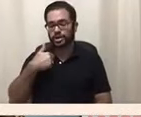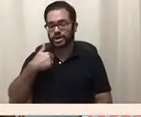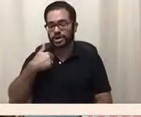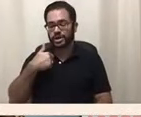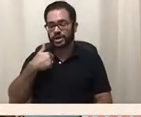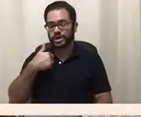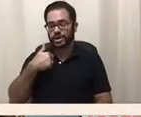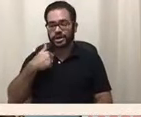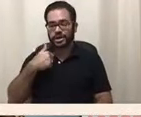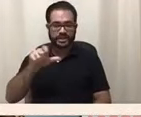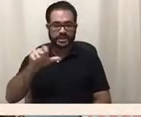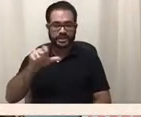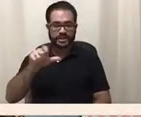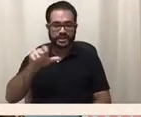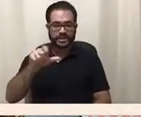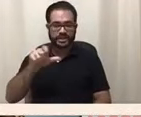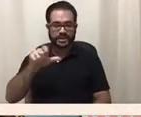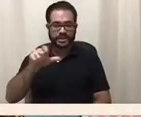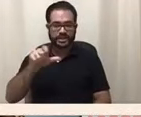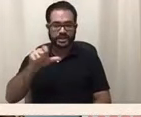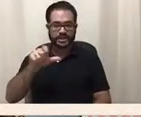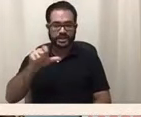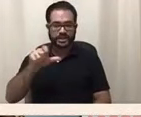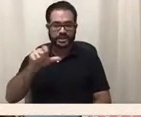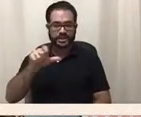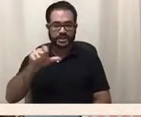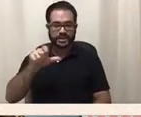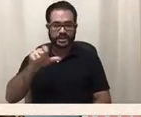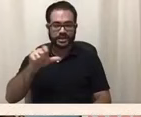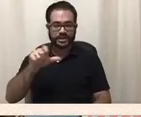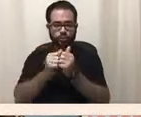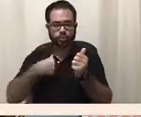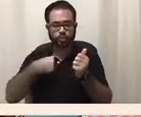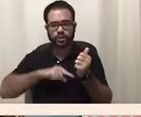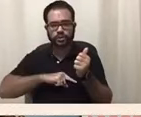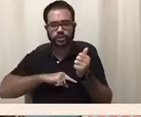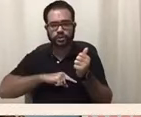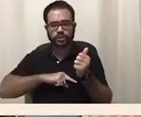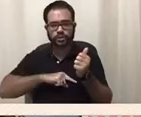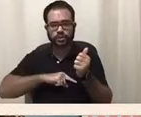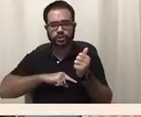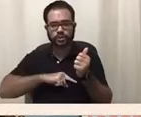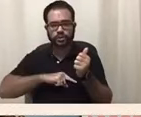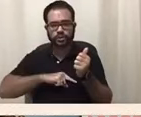us on any of our social media. We are under the Florida Youth Council.